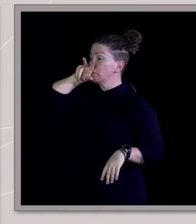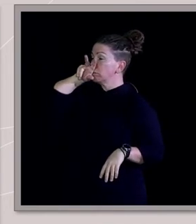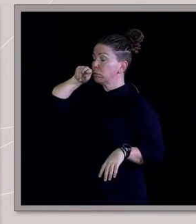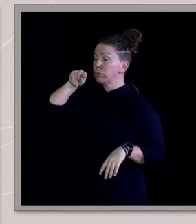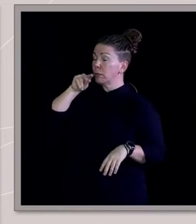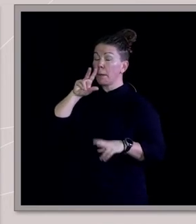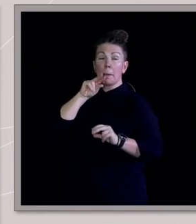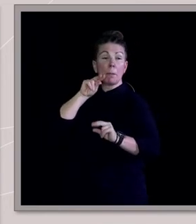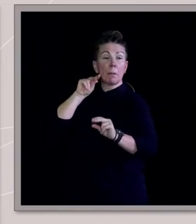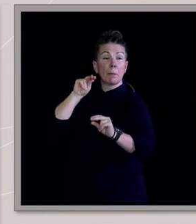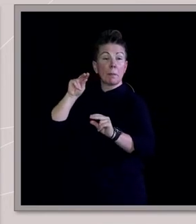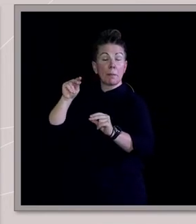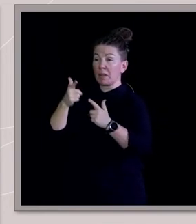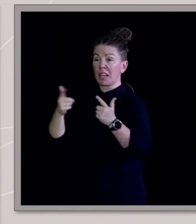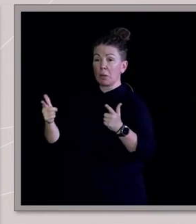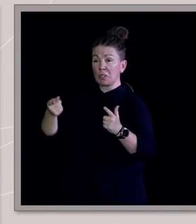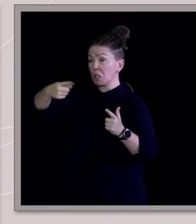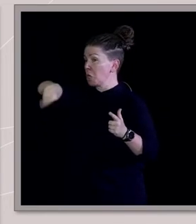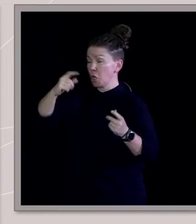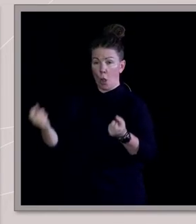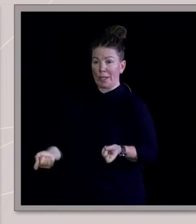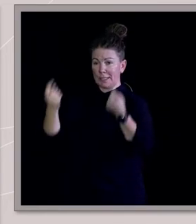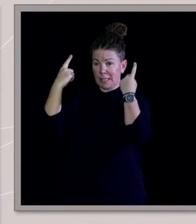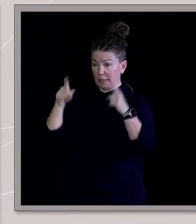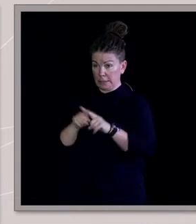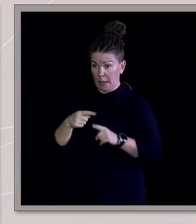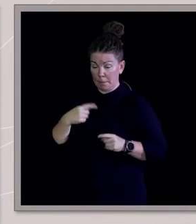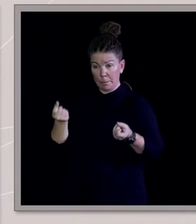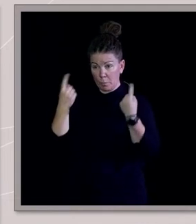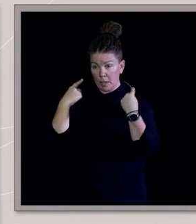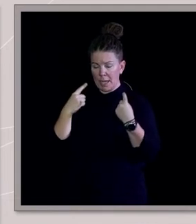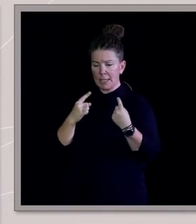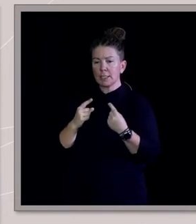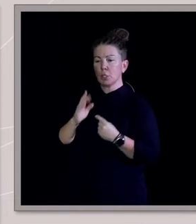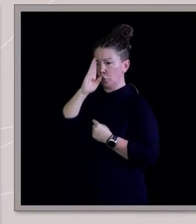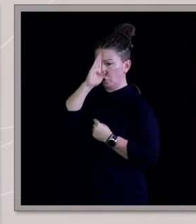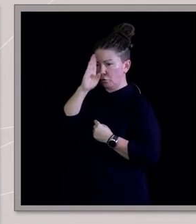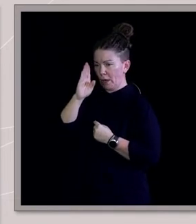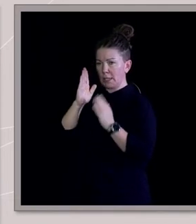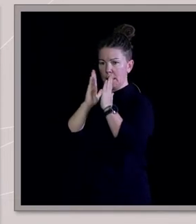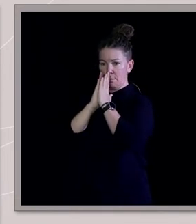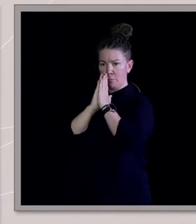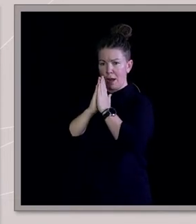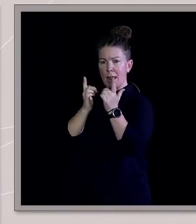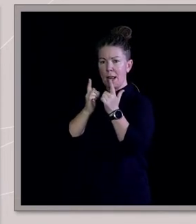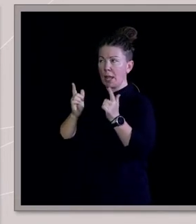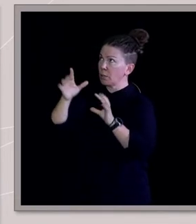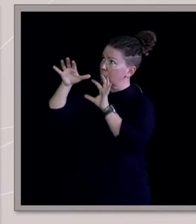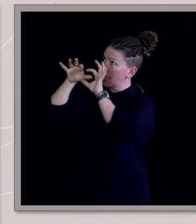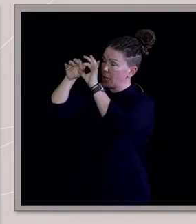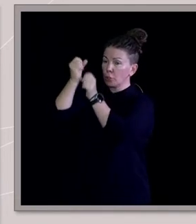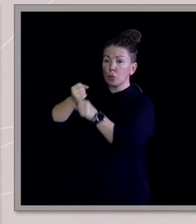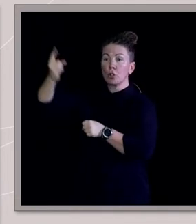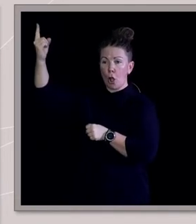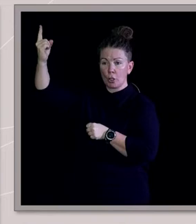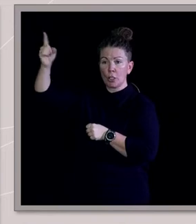even you. But the idea is that it's your direct prayer language to God. And so, the Holy